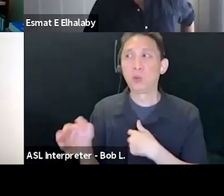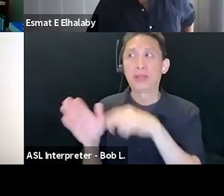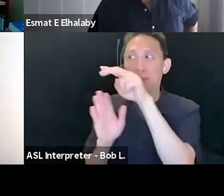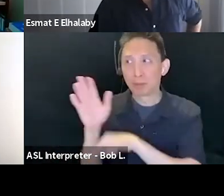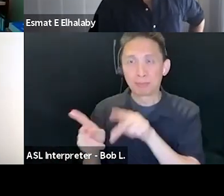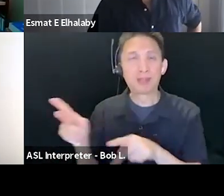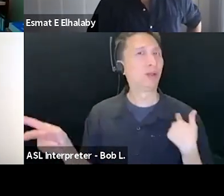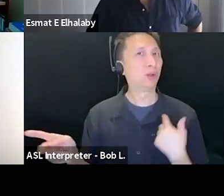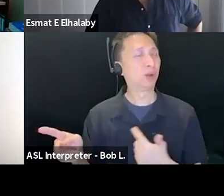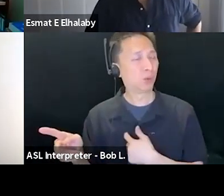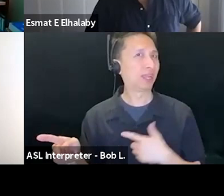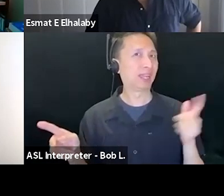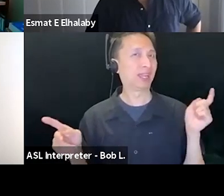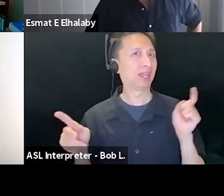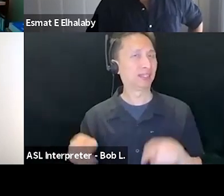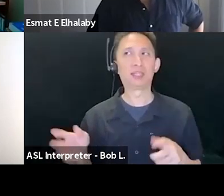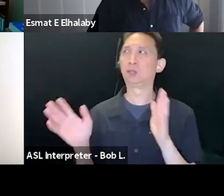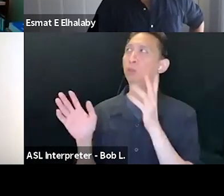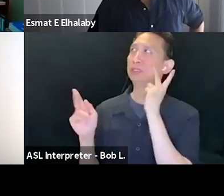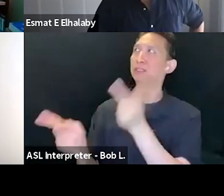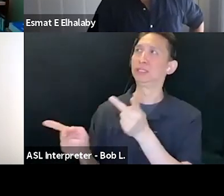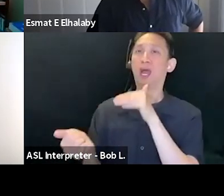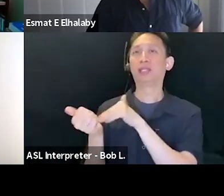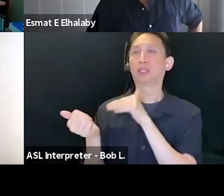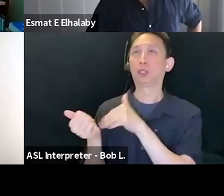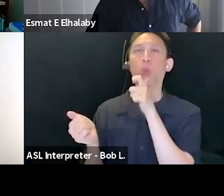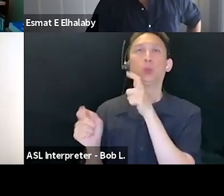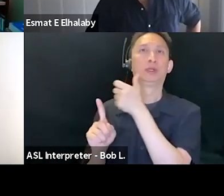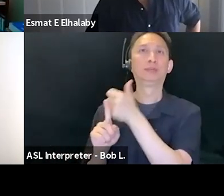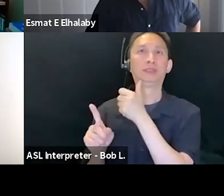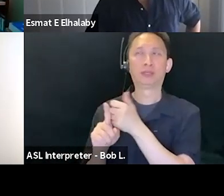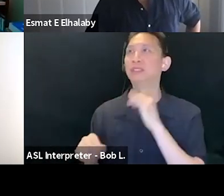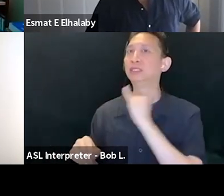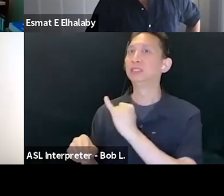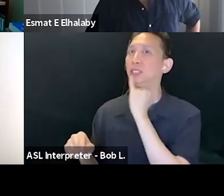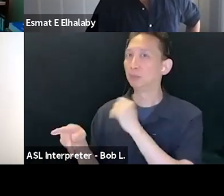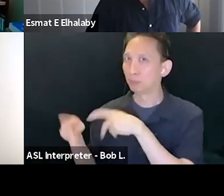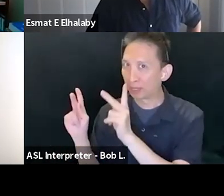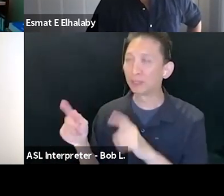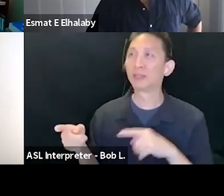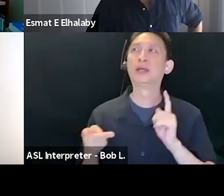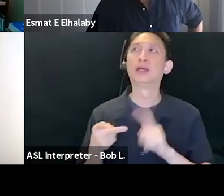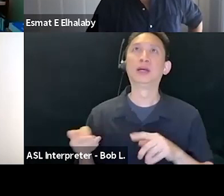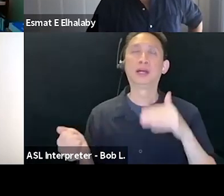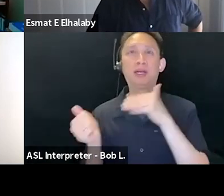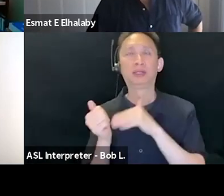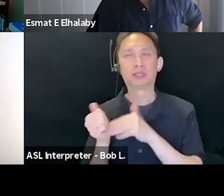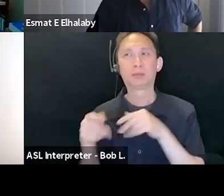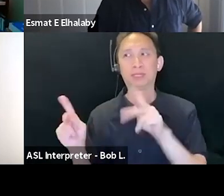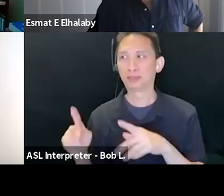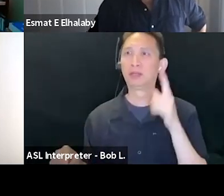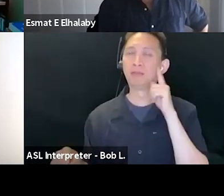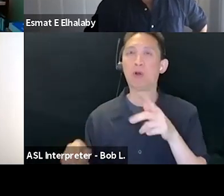permit from an Israel doctor who has an Israeli, uh, a permit, and we need to get their permission to bury